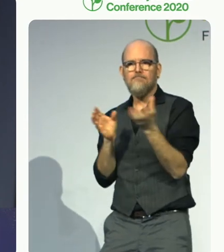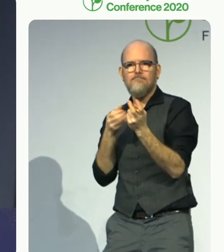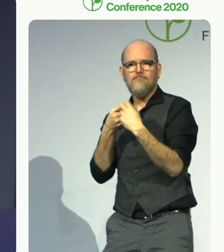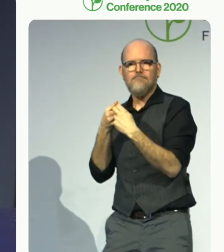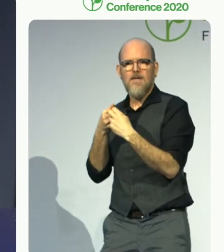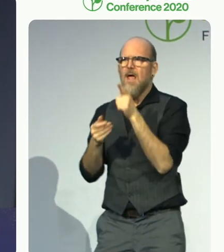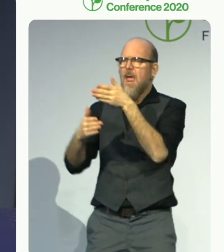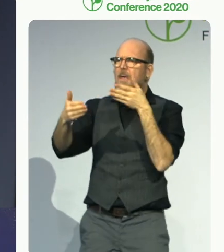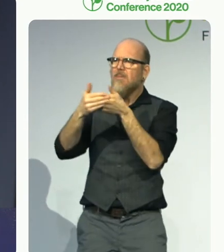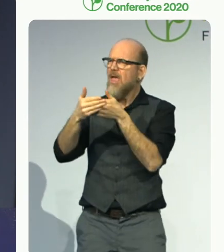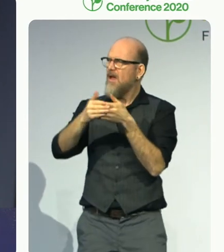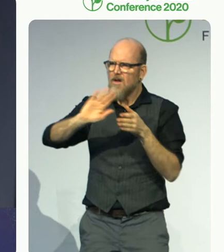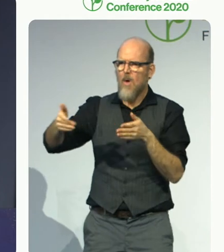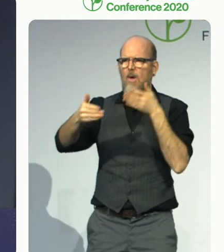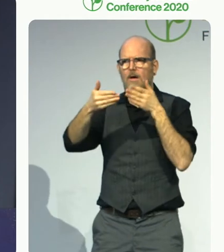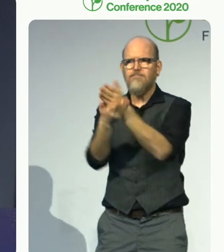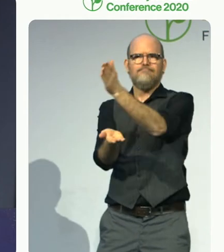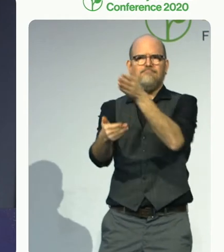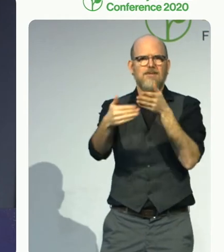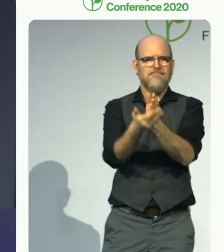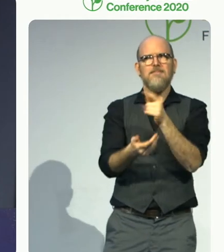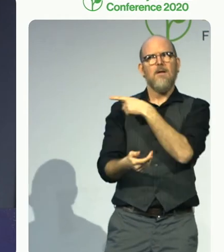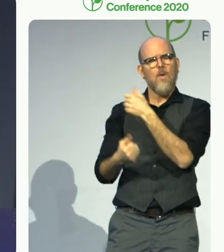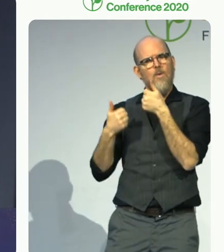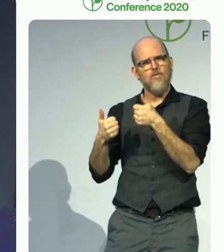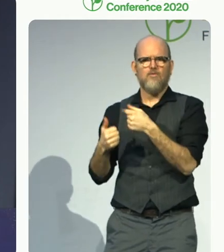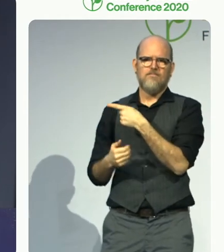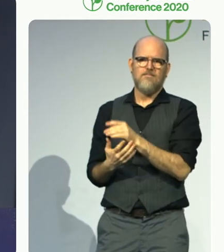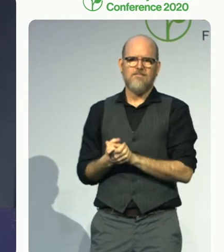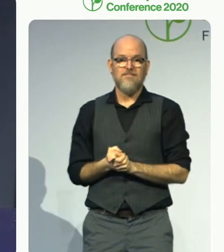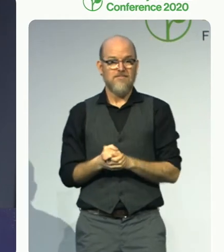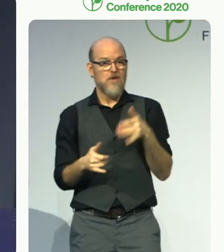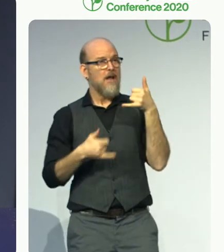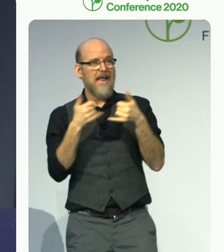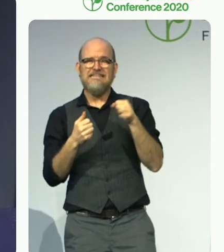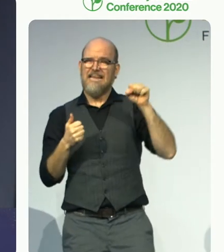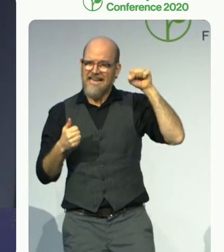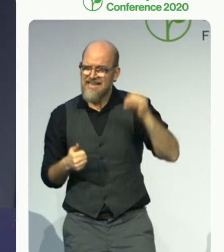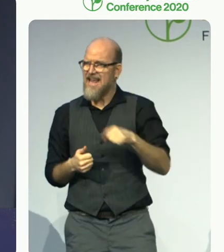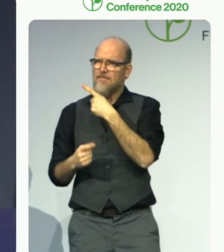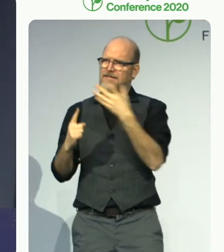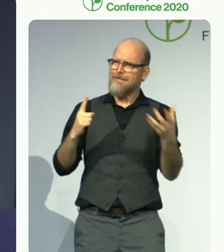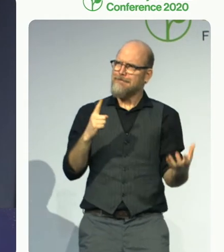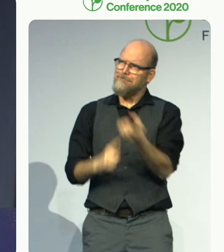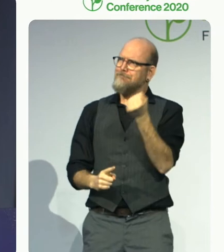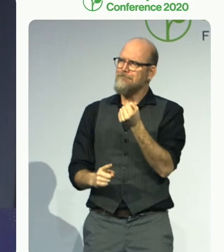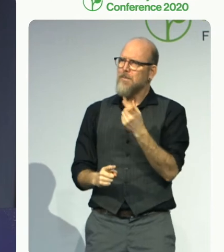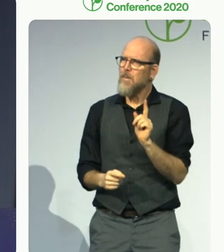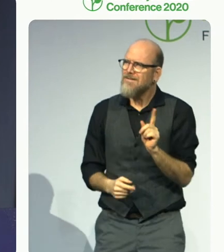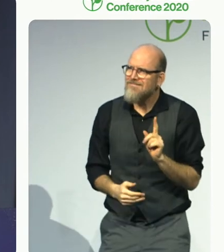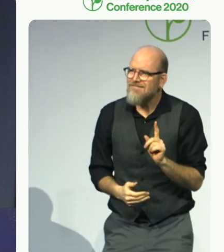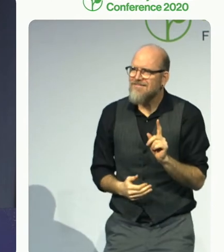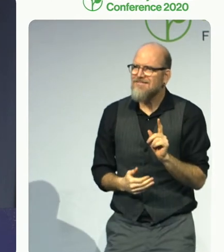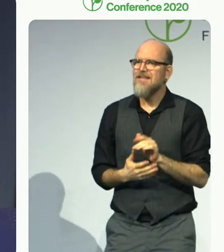what was possible for her is to convince, I think, more than half of your